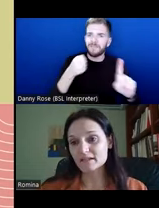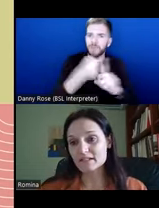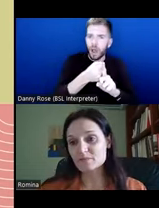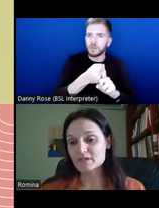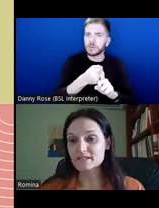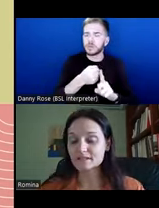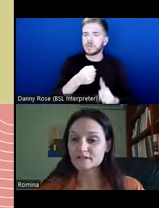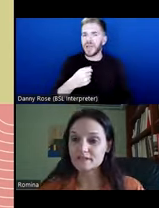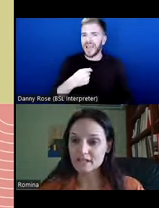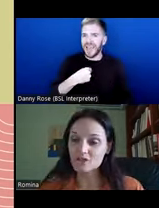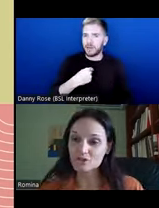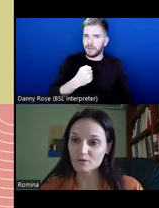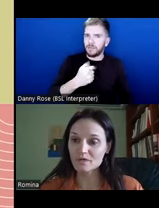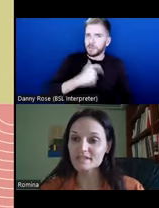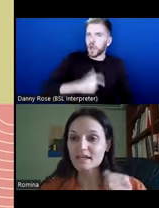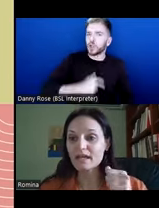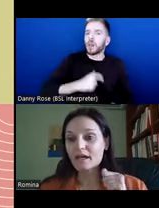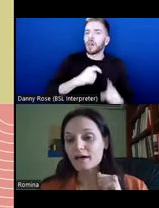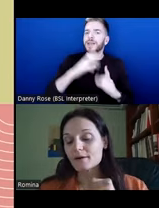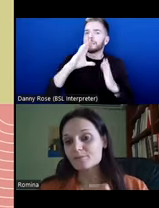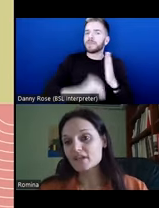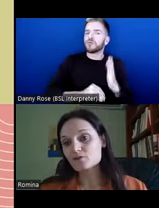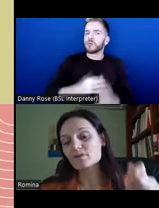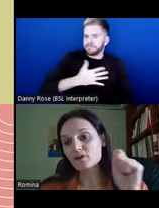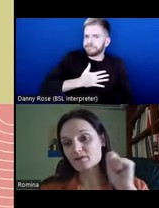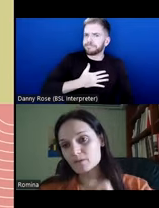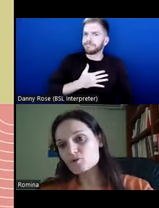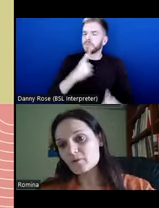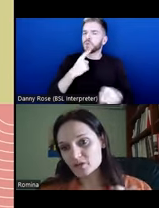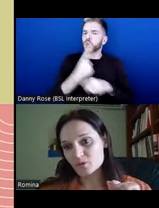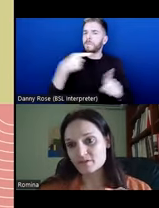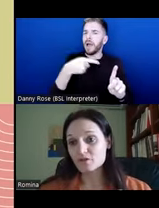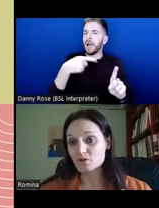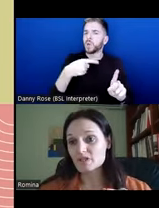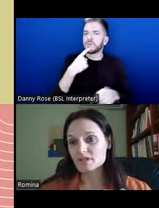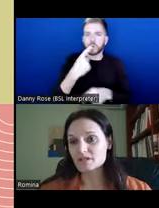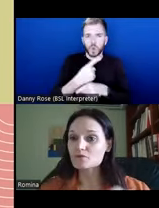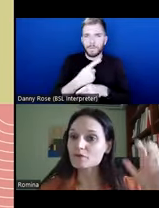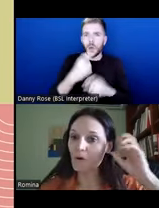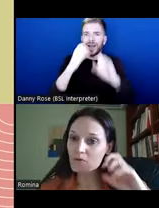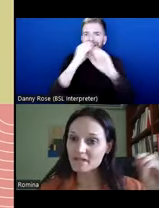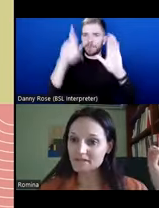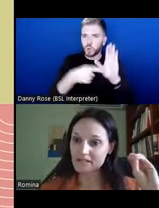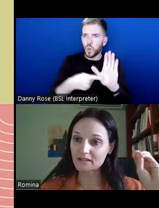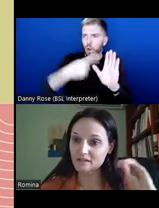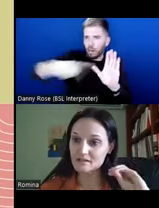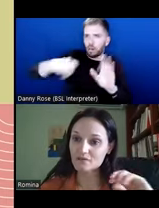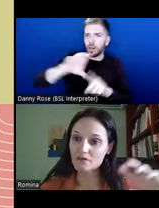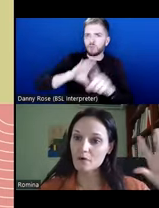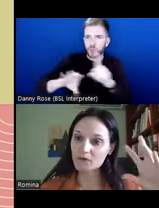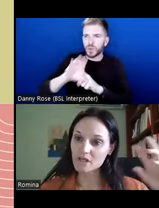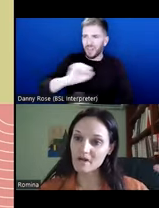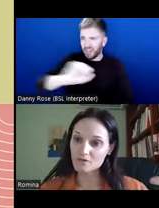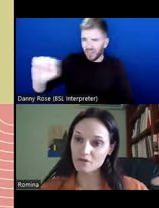I have a personal experience in and dedication to address, through the conceptual repertoires of the communities, through their own understandings,